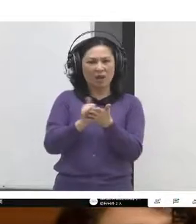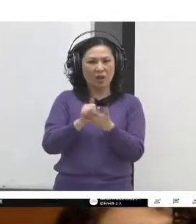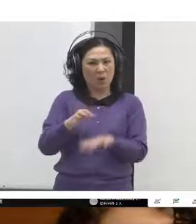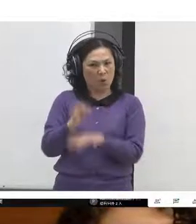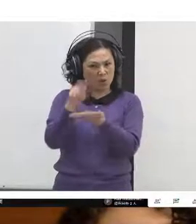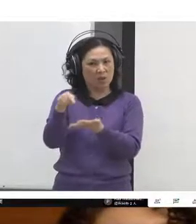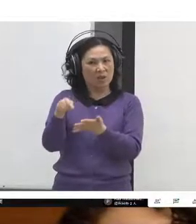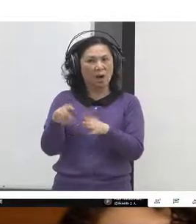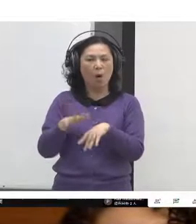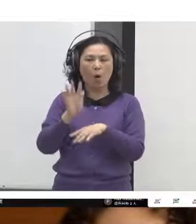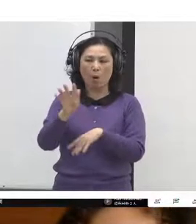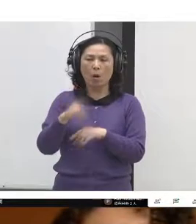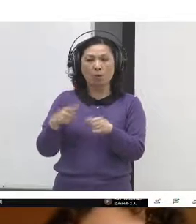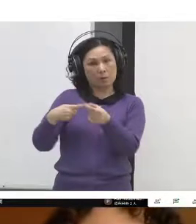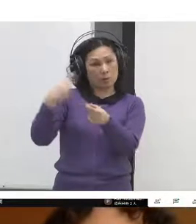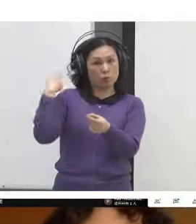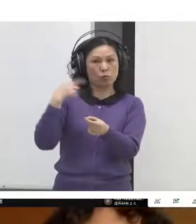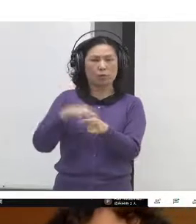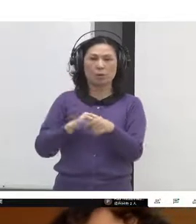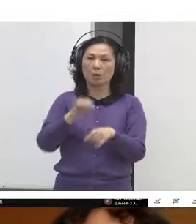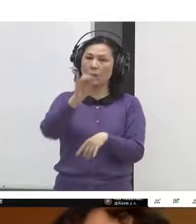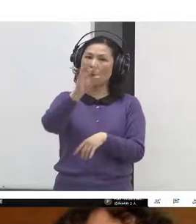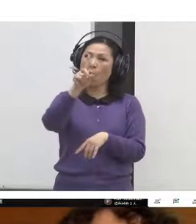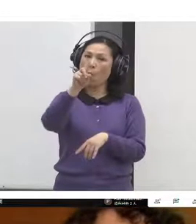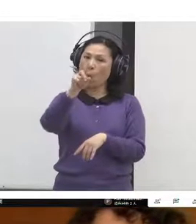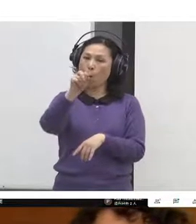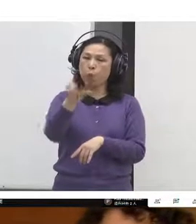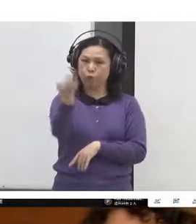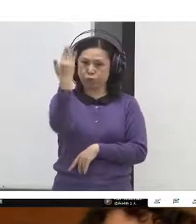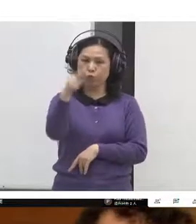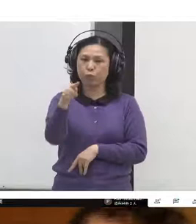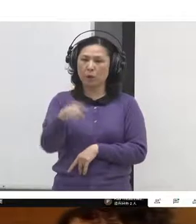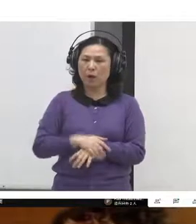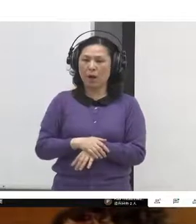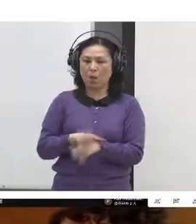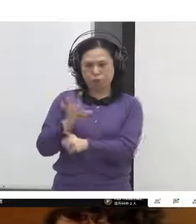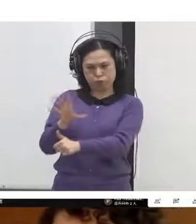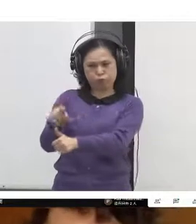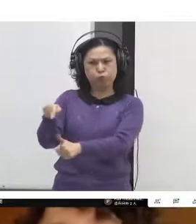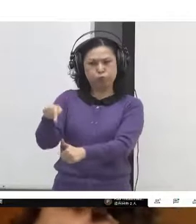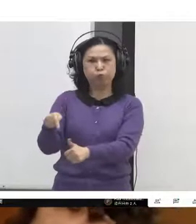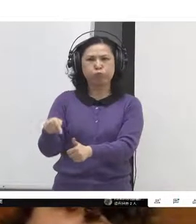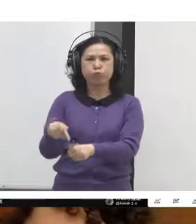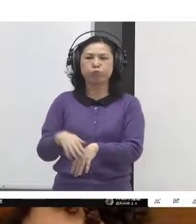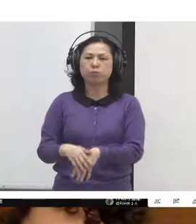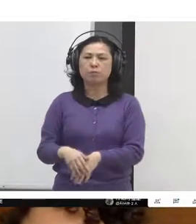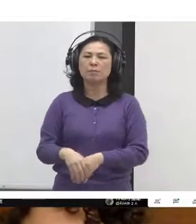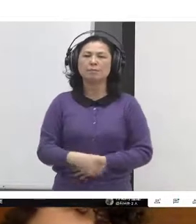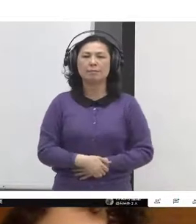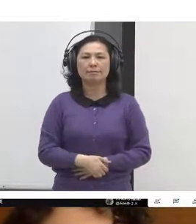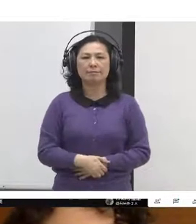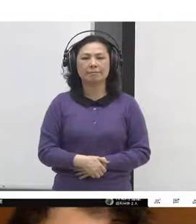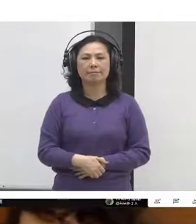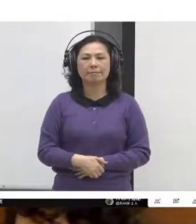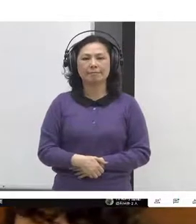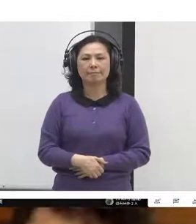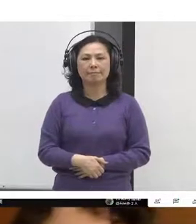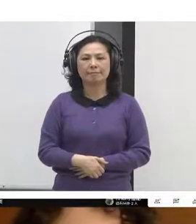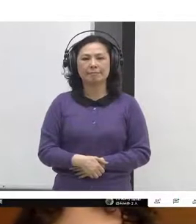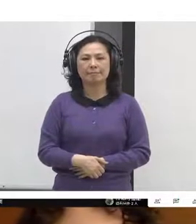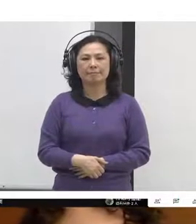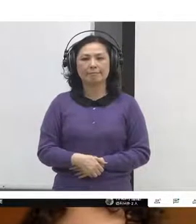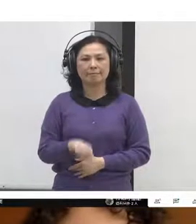And in this time, I also served as an advisor to Extinction Rebellion's Future Democracy Hub, and I met my co-panelist, Paul.